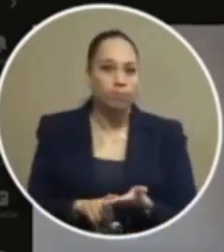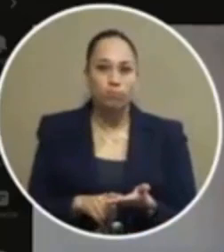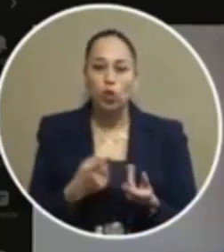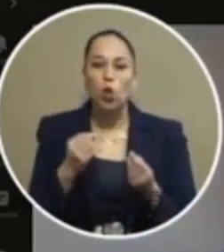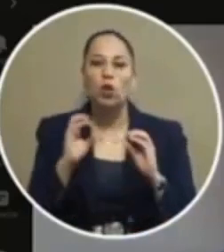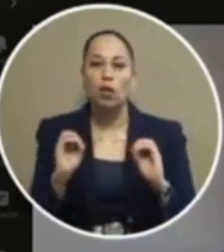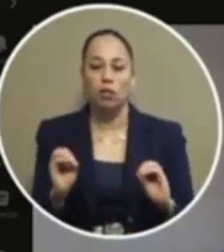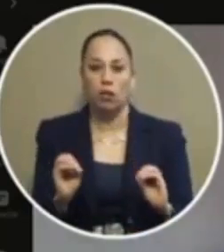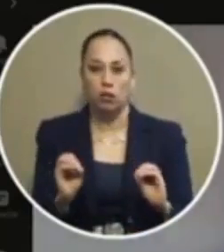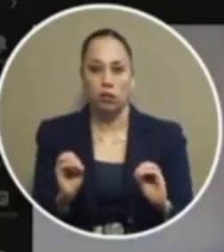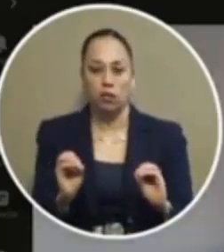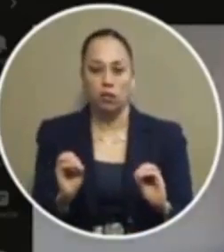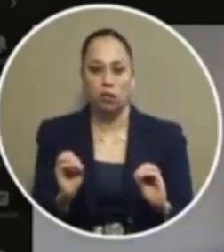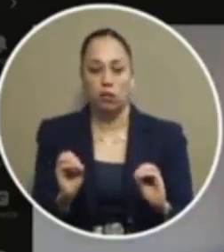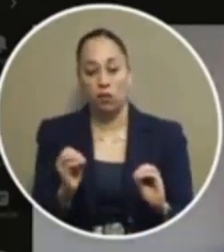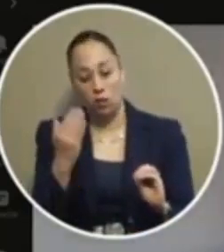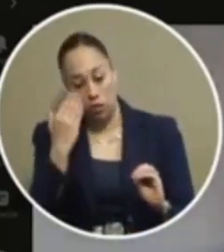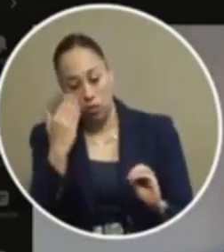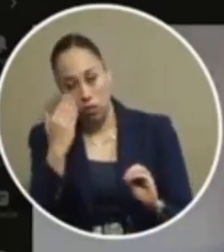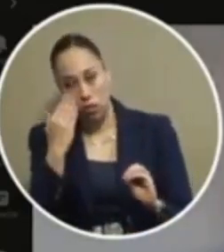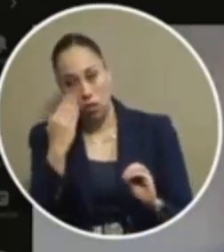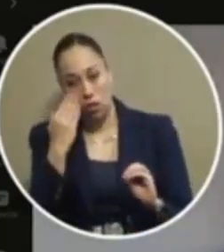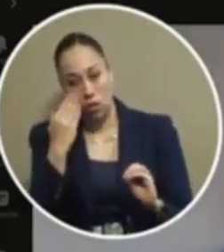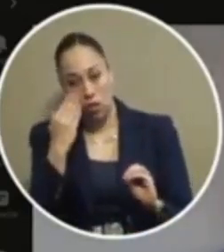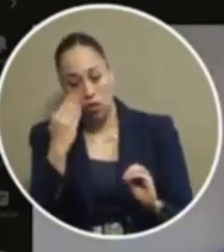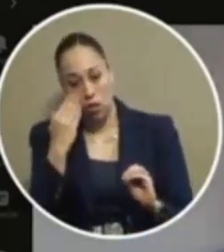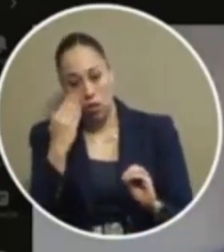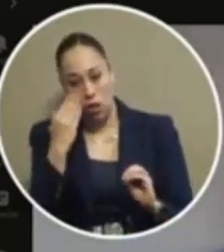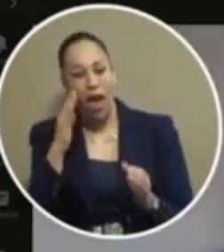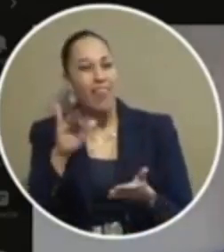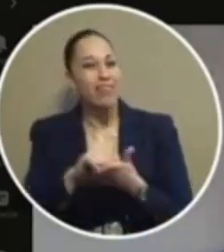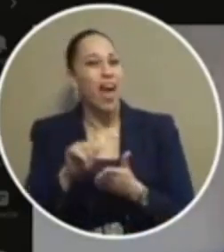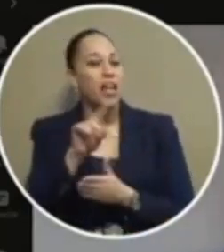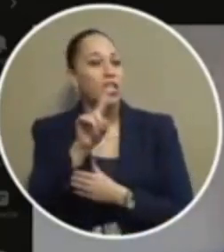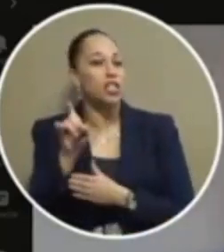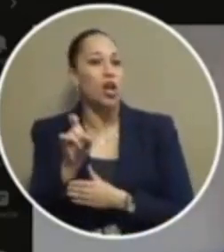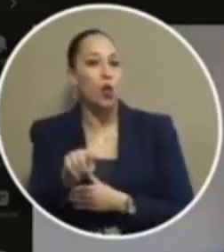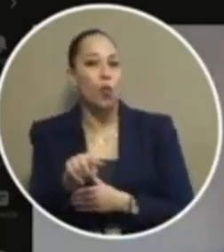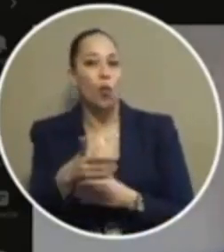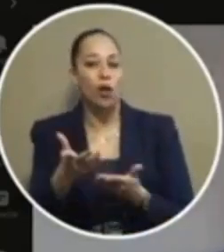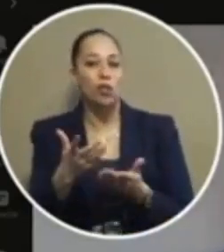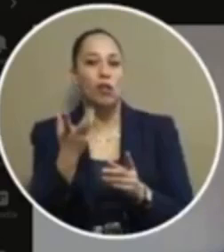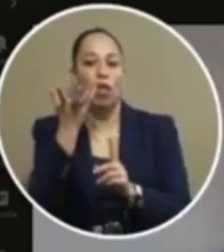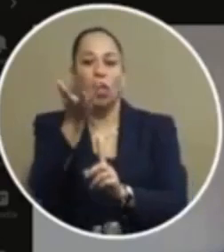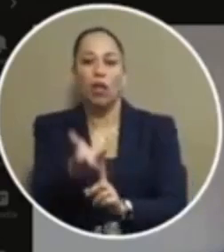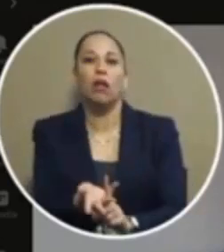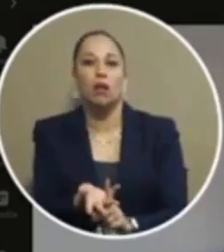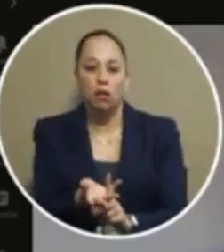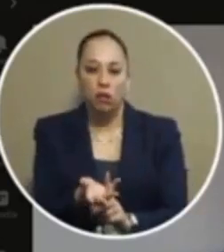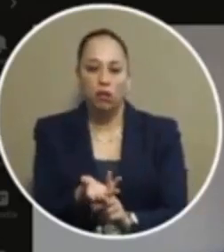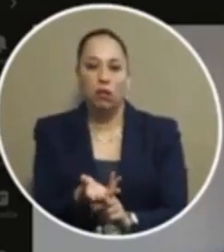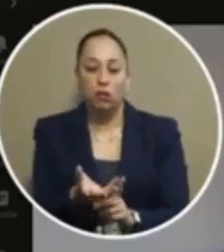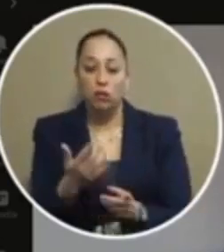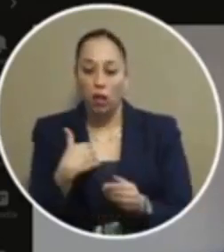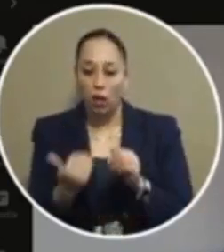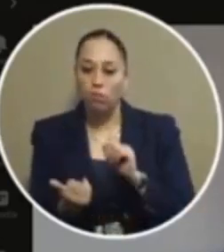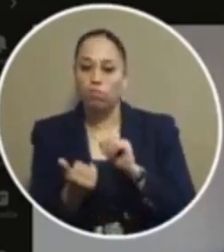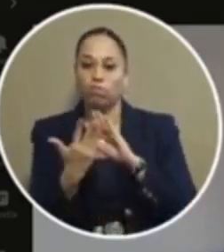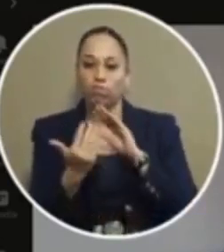you know and it's it's a question of accountability and this is something that i brought up before